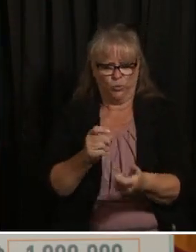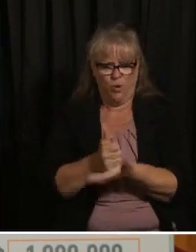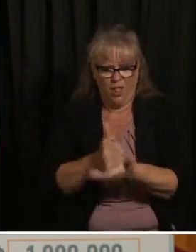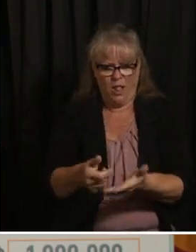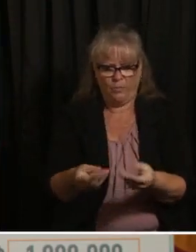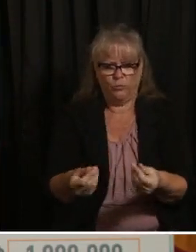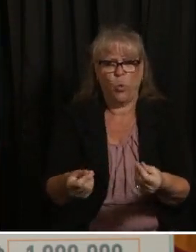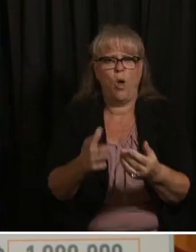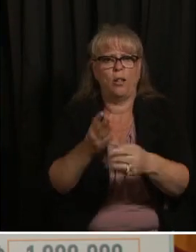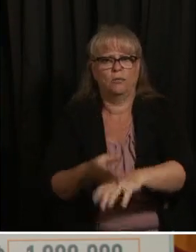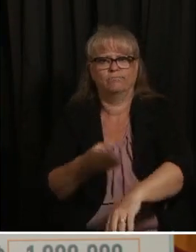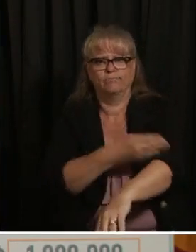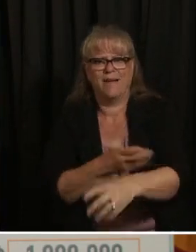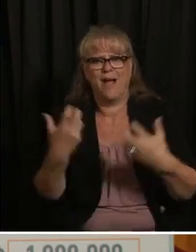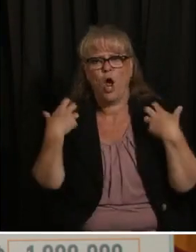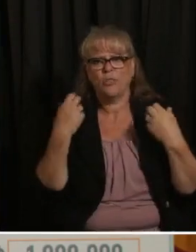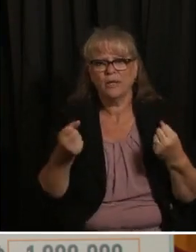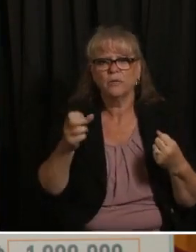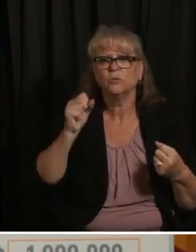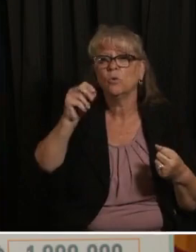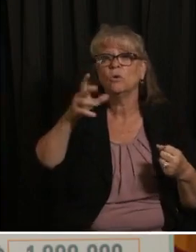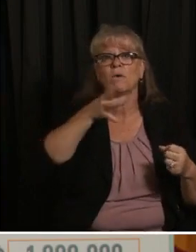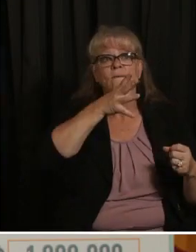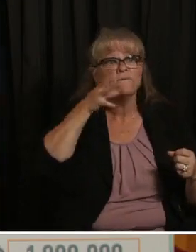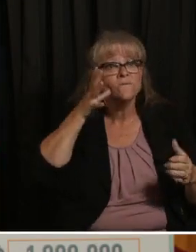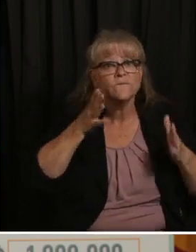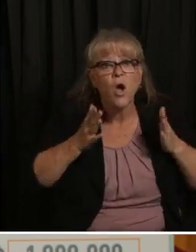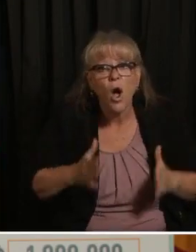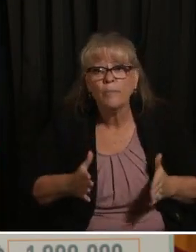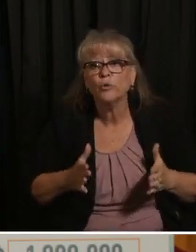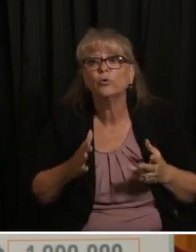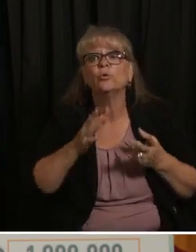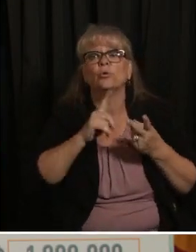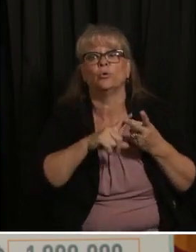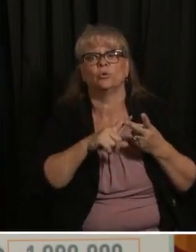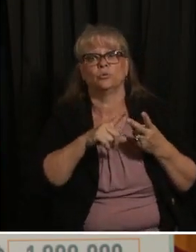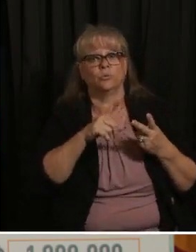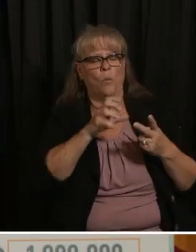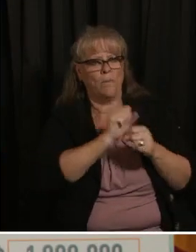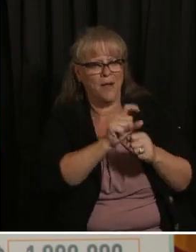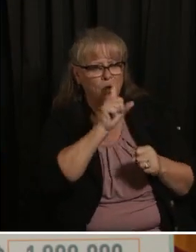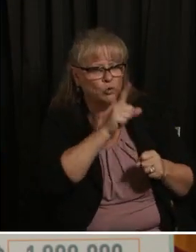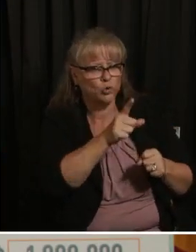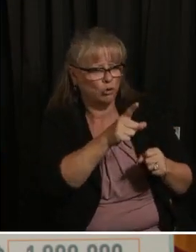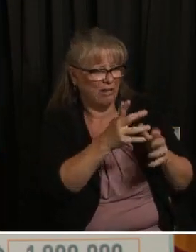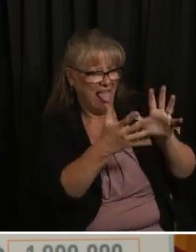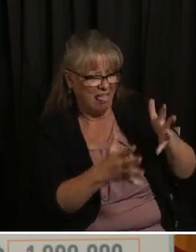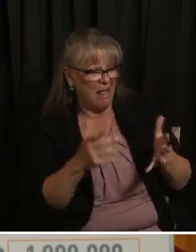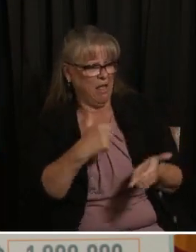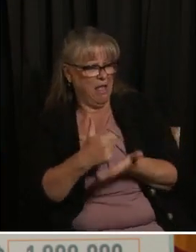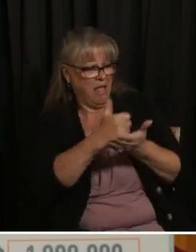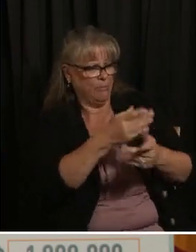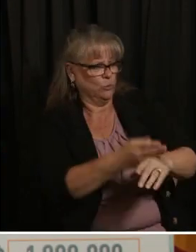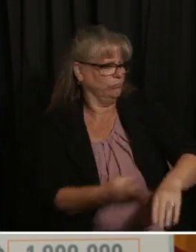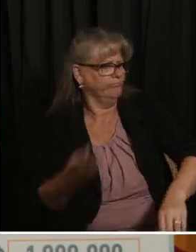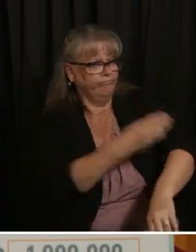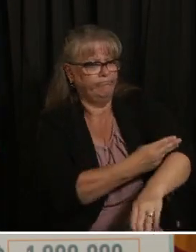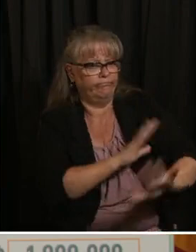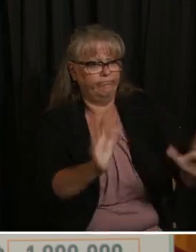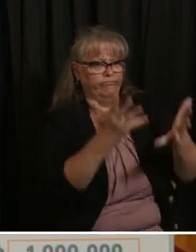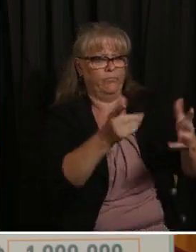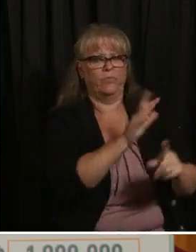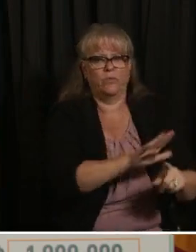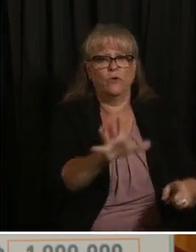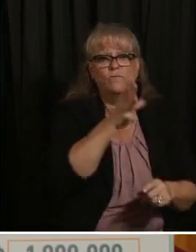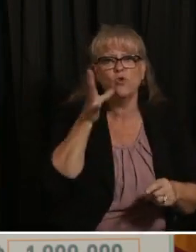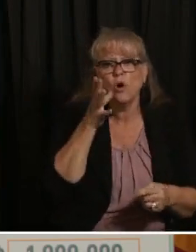farmers grow for me i'm in a position to actually affect some change it's very expensive to try to convert to